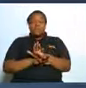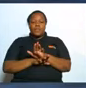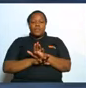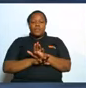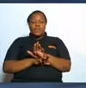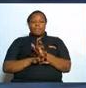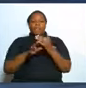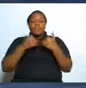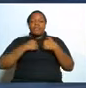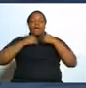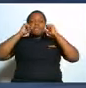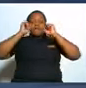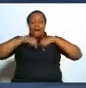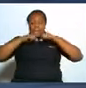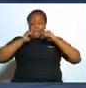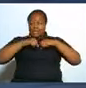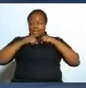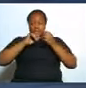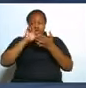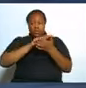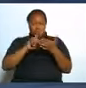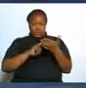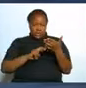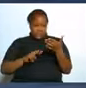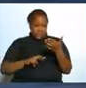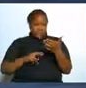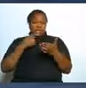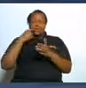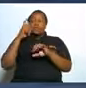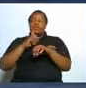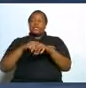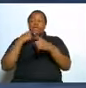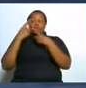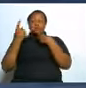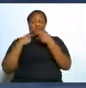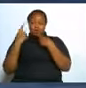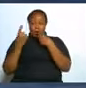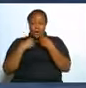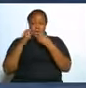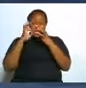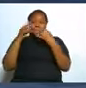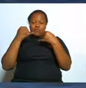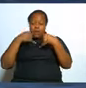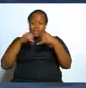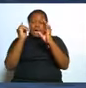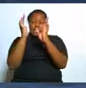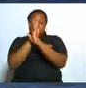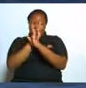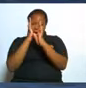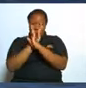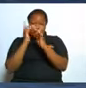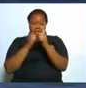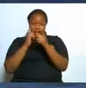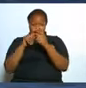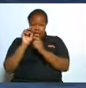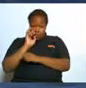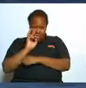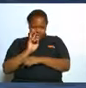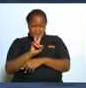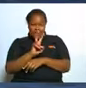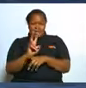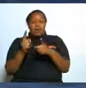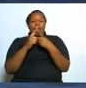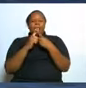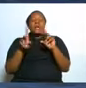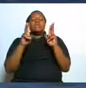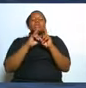they have ability to read between the lines so when you talk to them if you are trying to hide something they will see it but